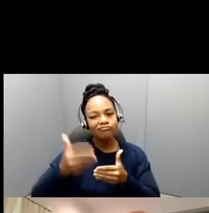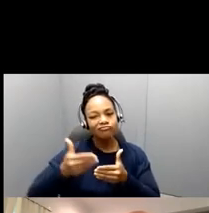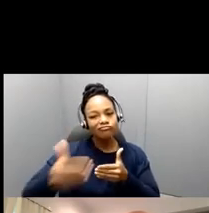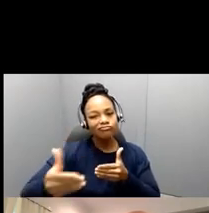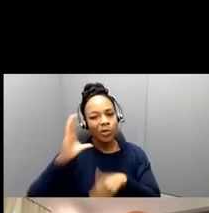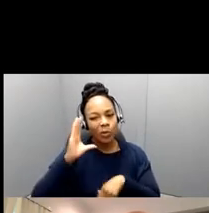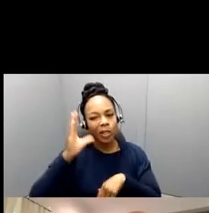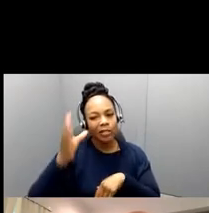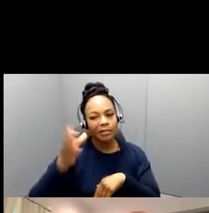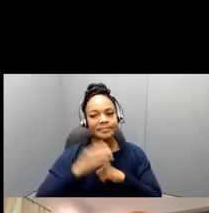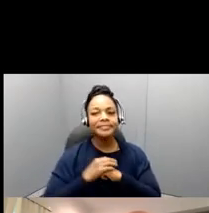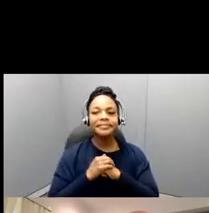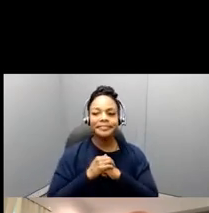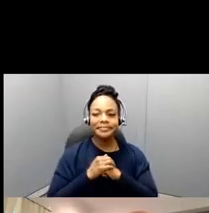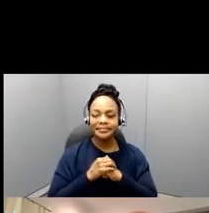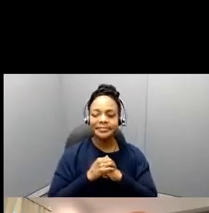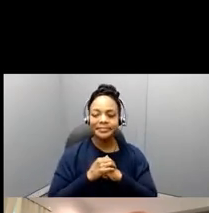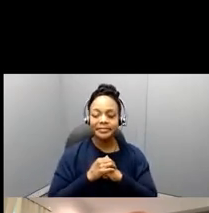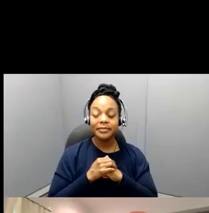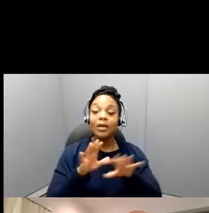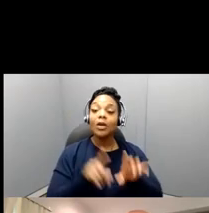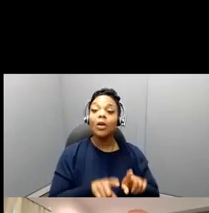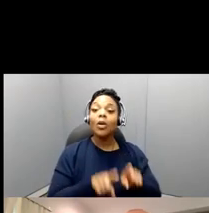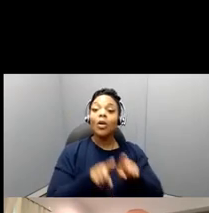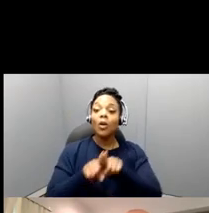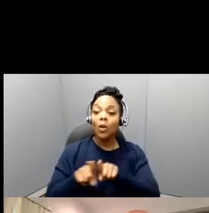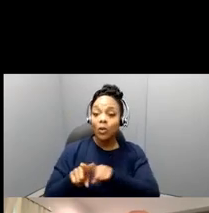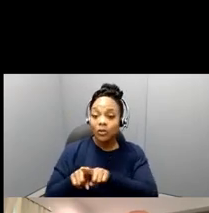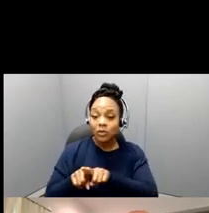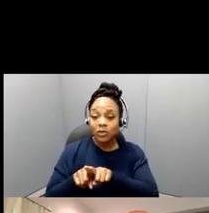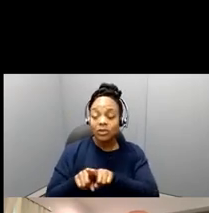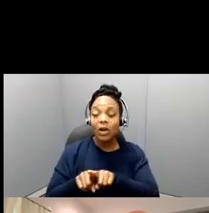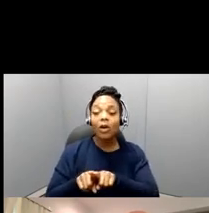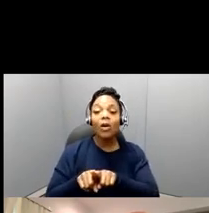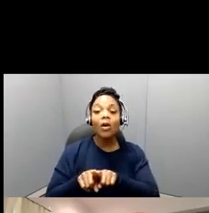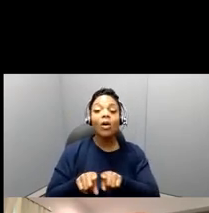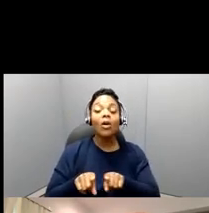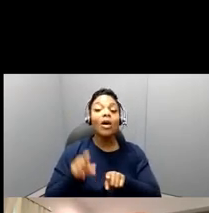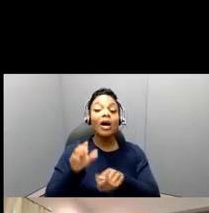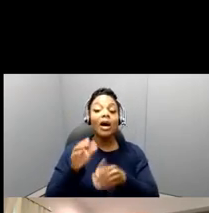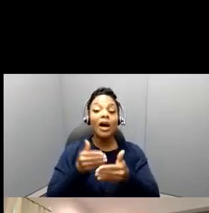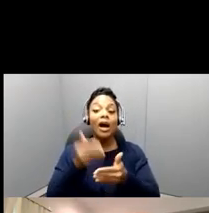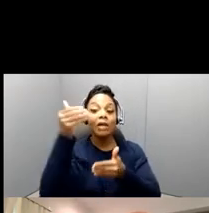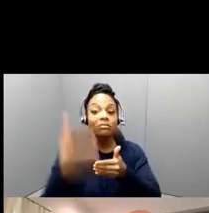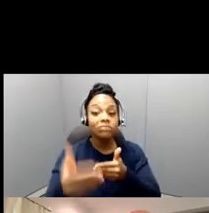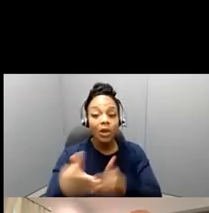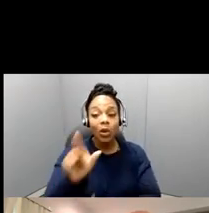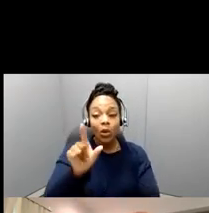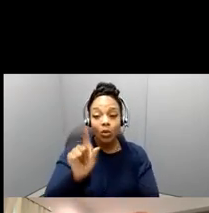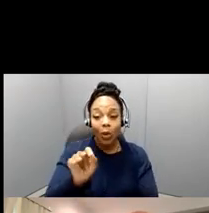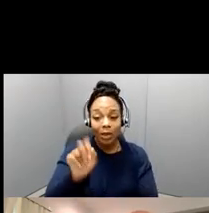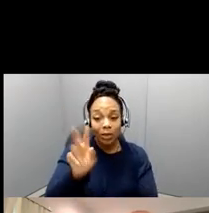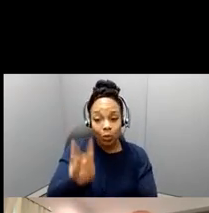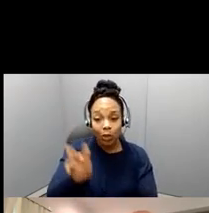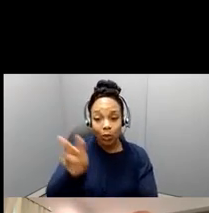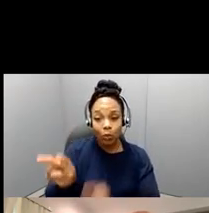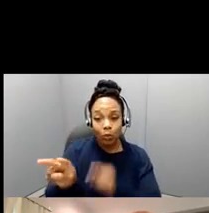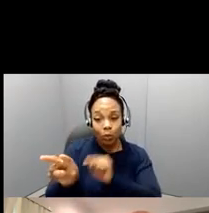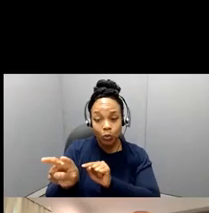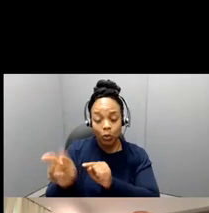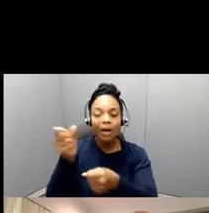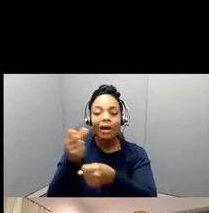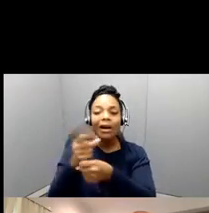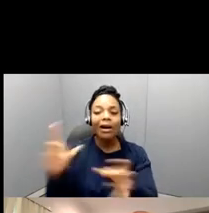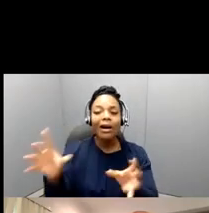to come here. Also looking forward to 2022, where we will have our annual meeting will be in San